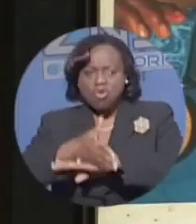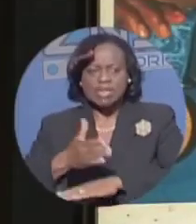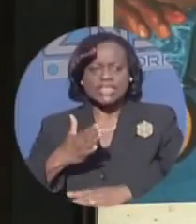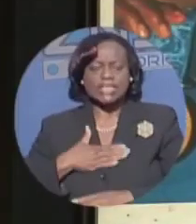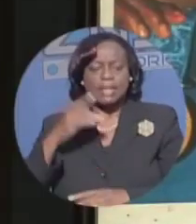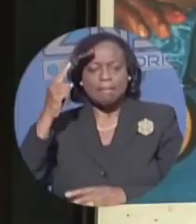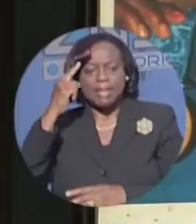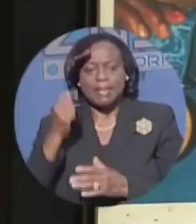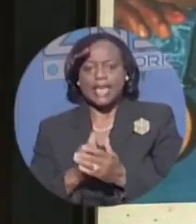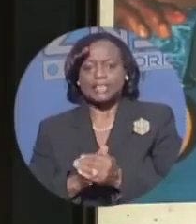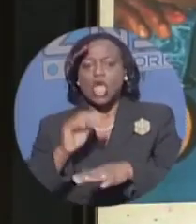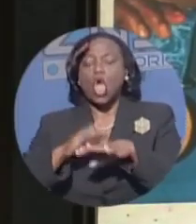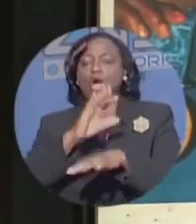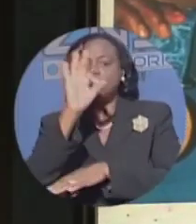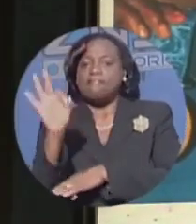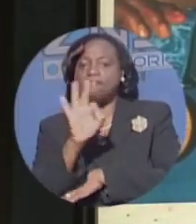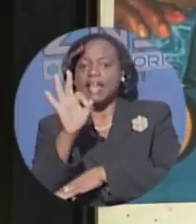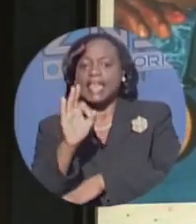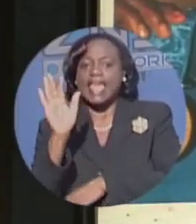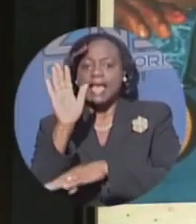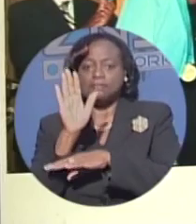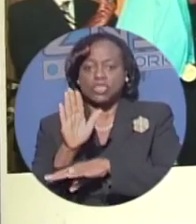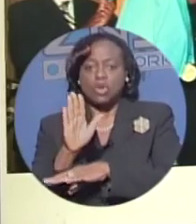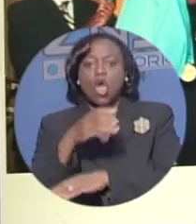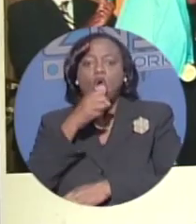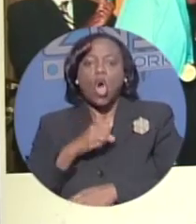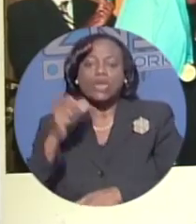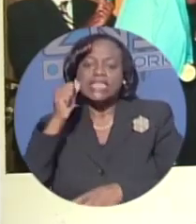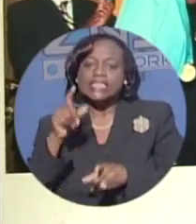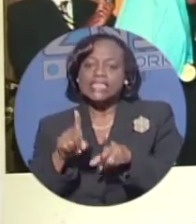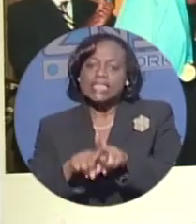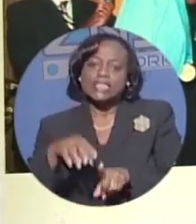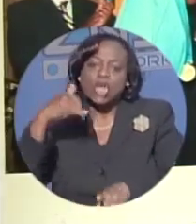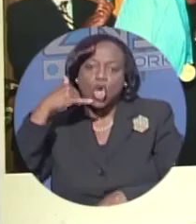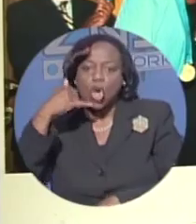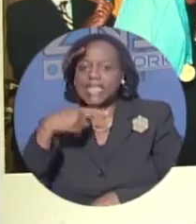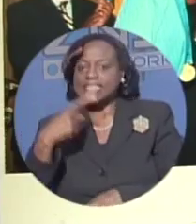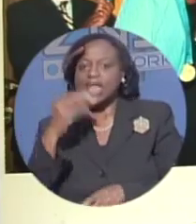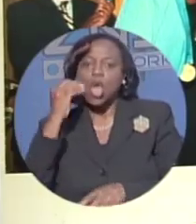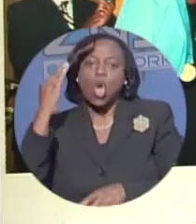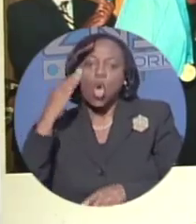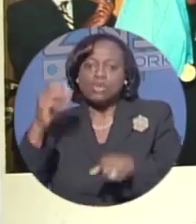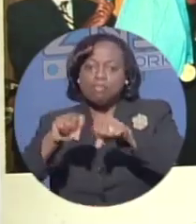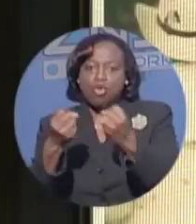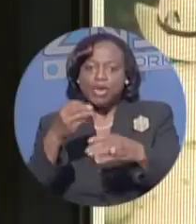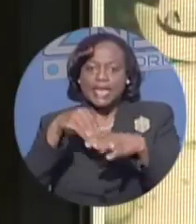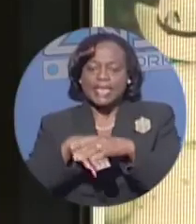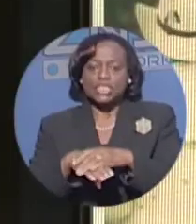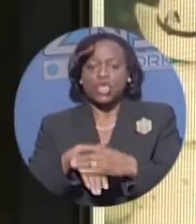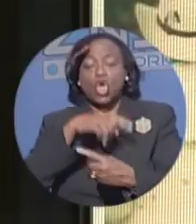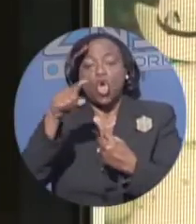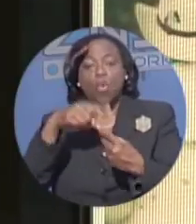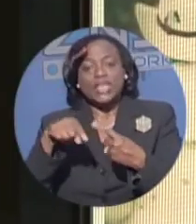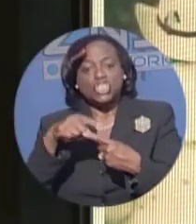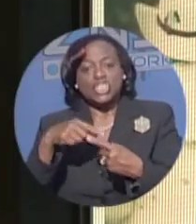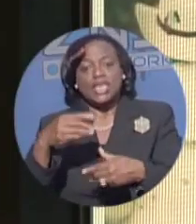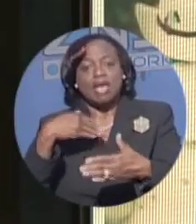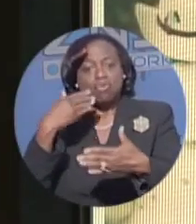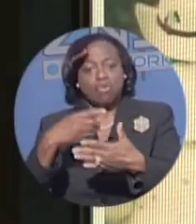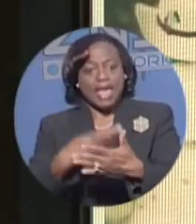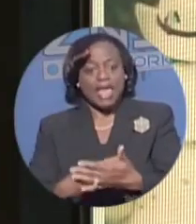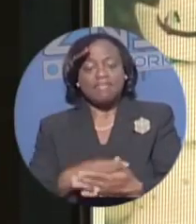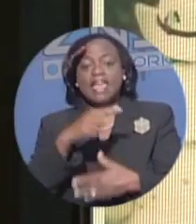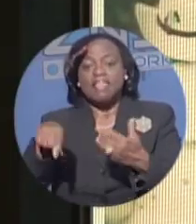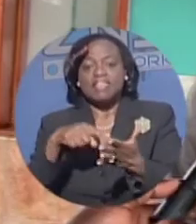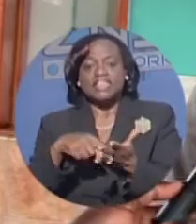It was Friday afternoon that her older sister telephoned her to say that her home was broken into. When she arrived, this is what she saw.